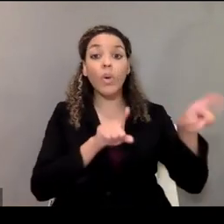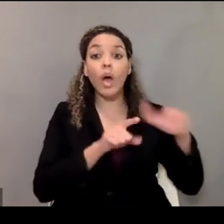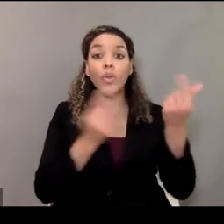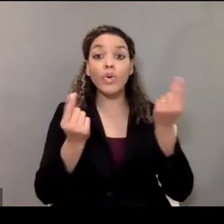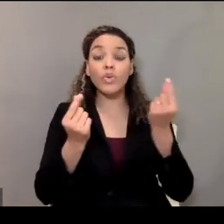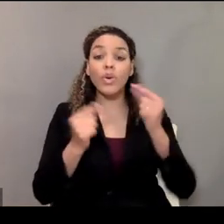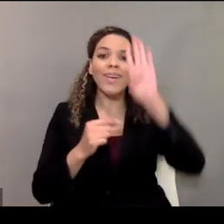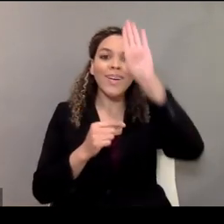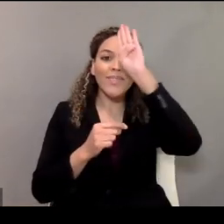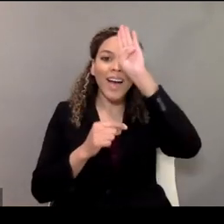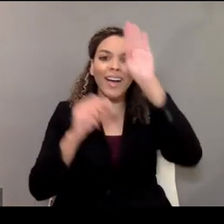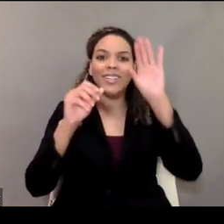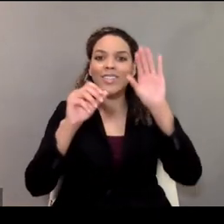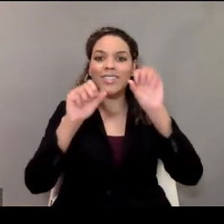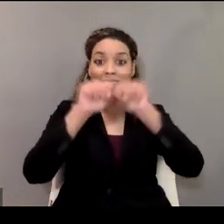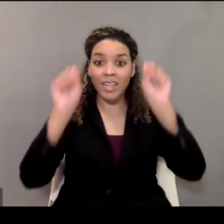and ask